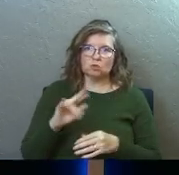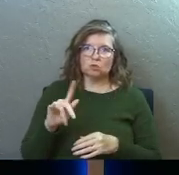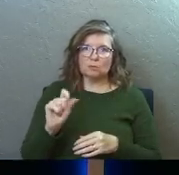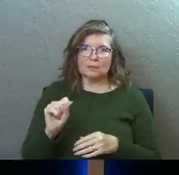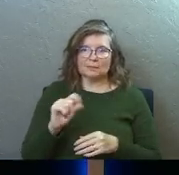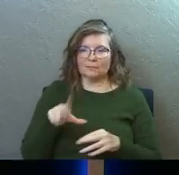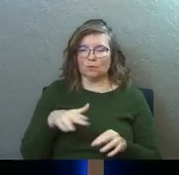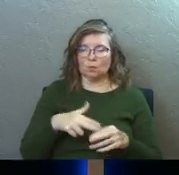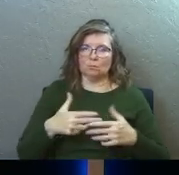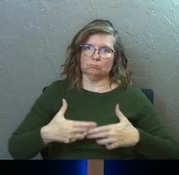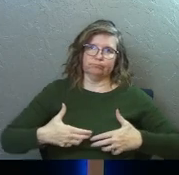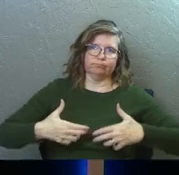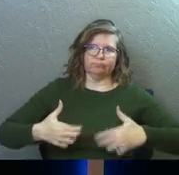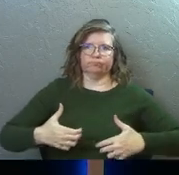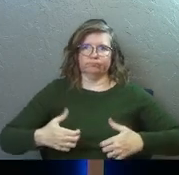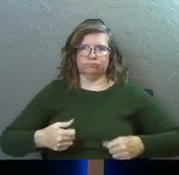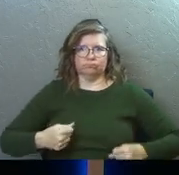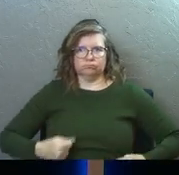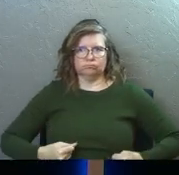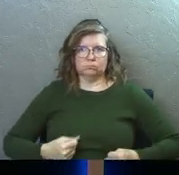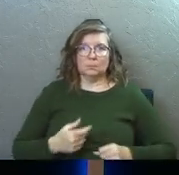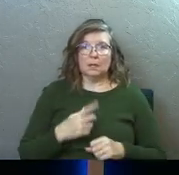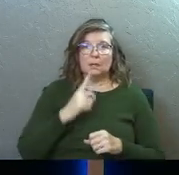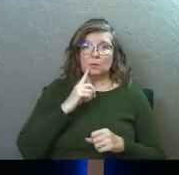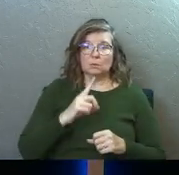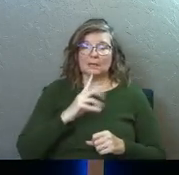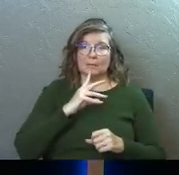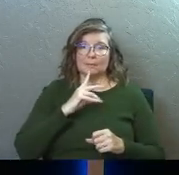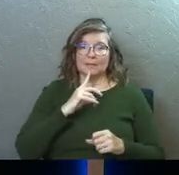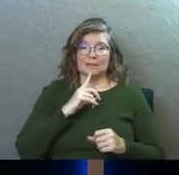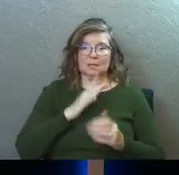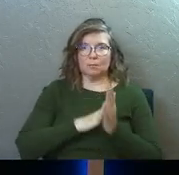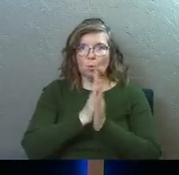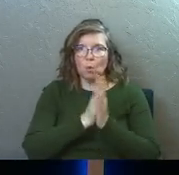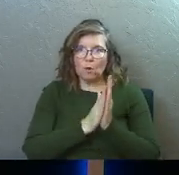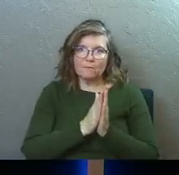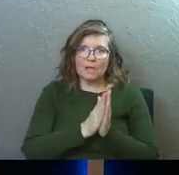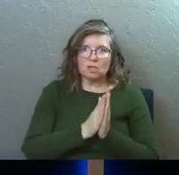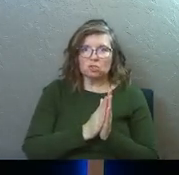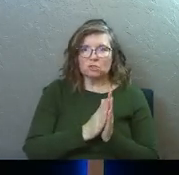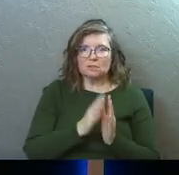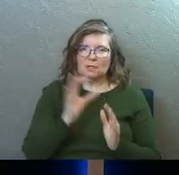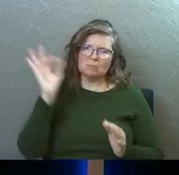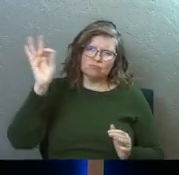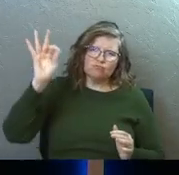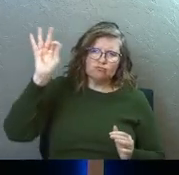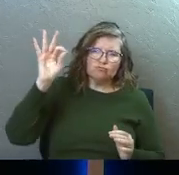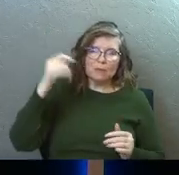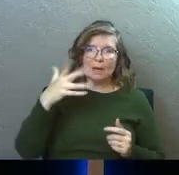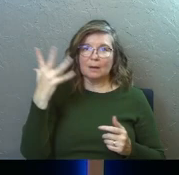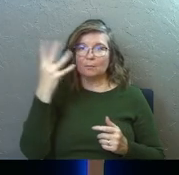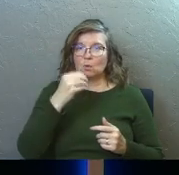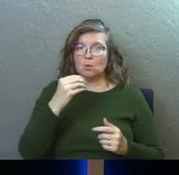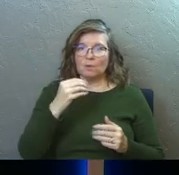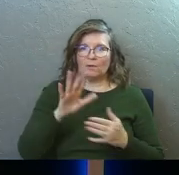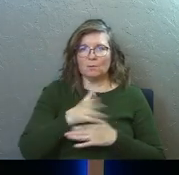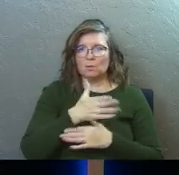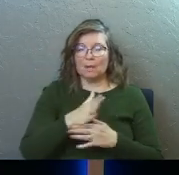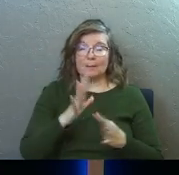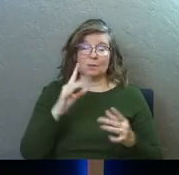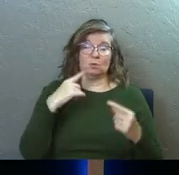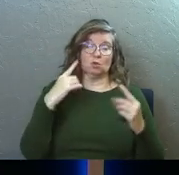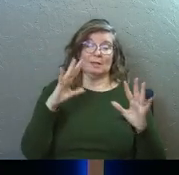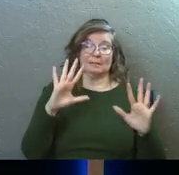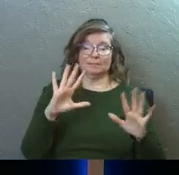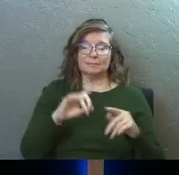know, he, of course, he was just jacked to the max and like, was like, you know, he was like speaking real motivationally in the video. And he like had this beautiful, intense music behind. It was